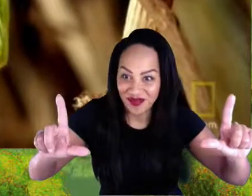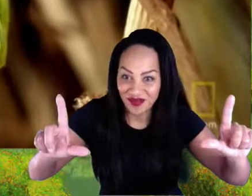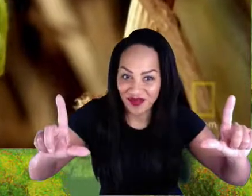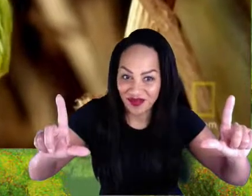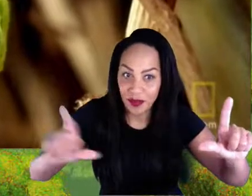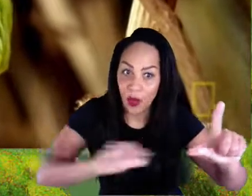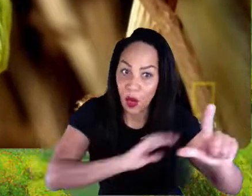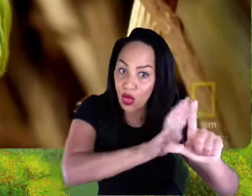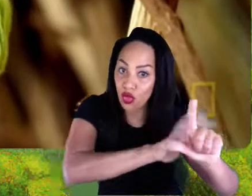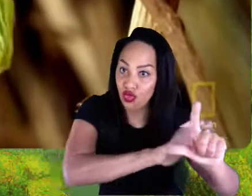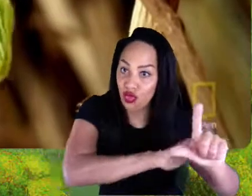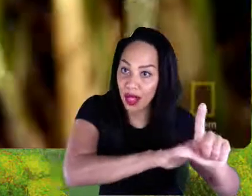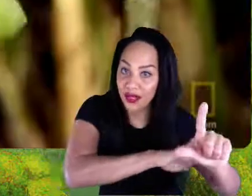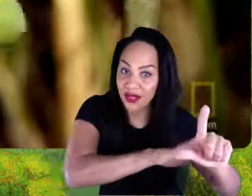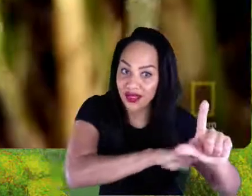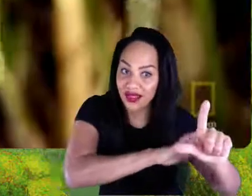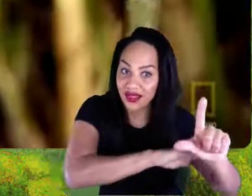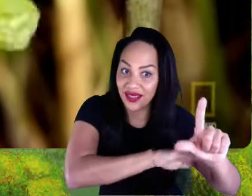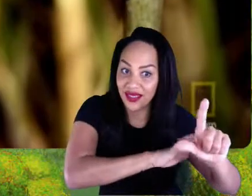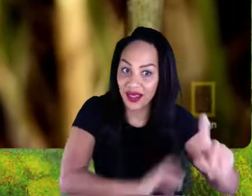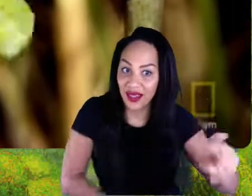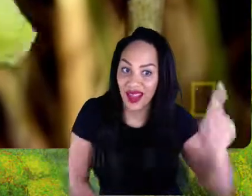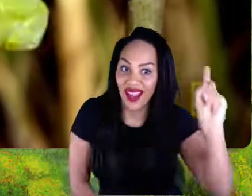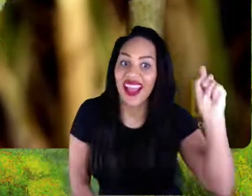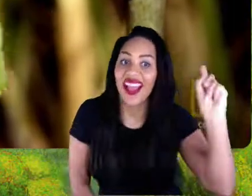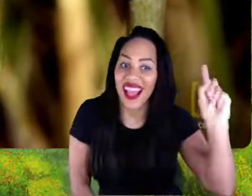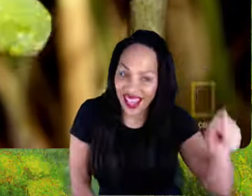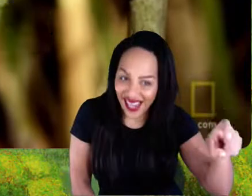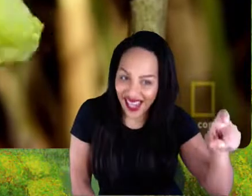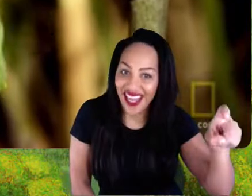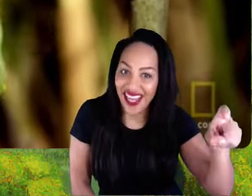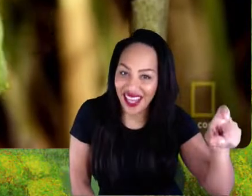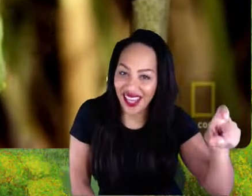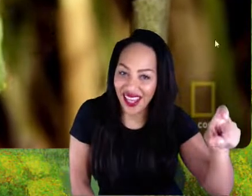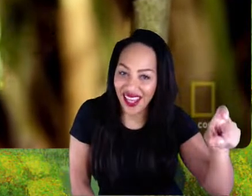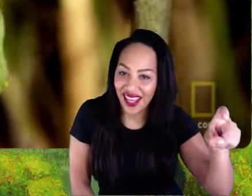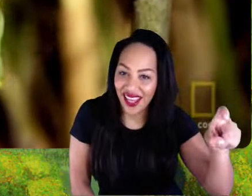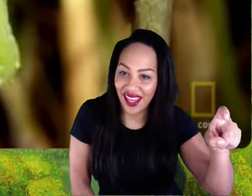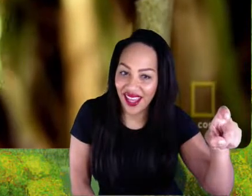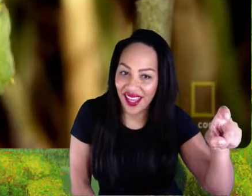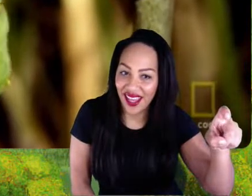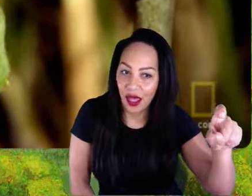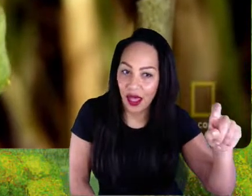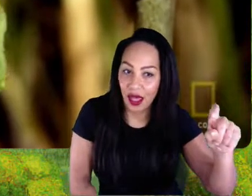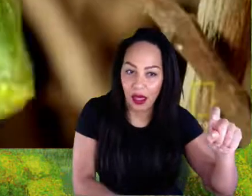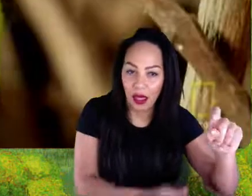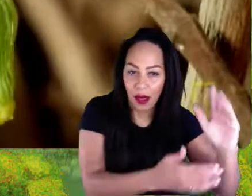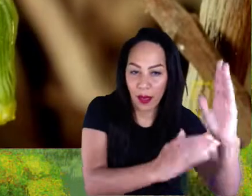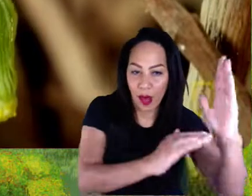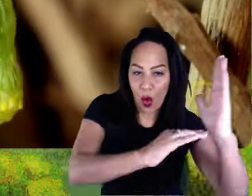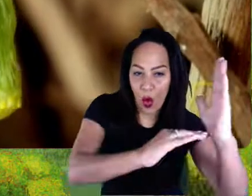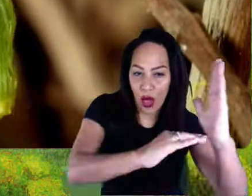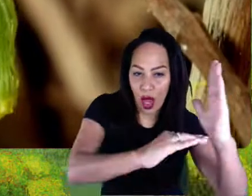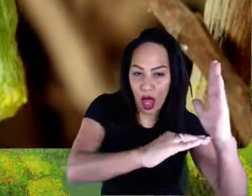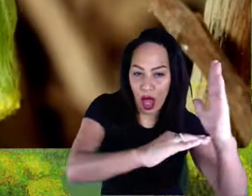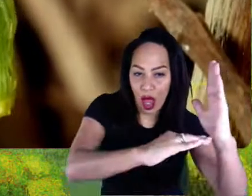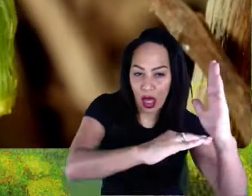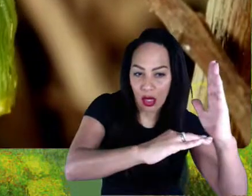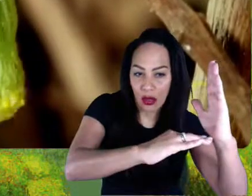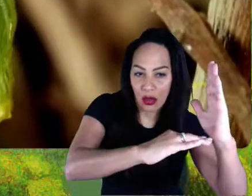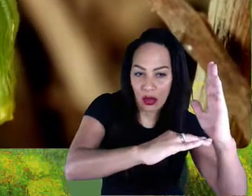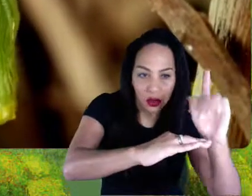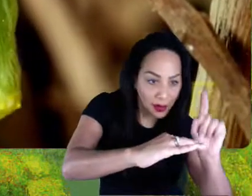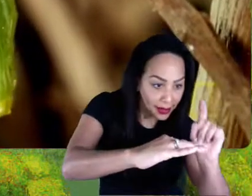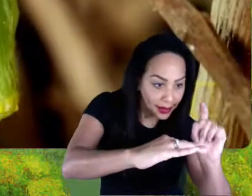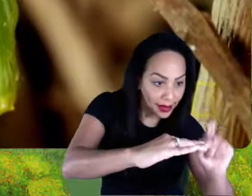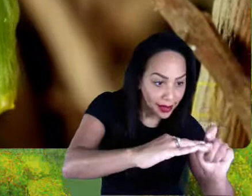side of the video, the very corner, you'll be able to expand it so you can see it